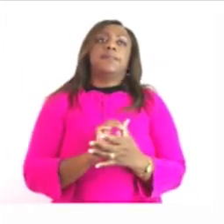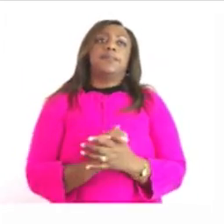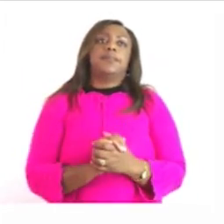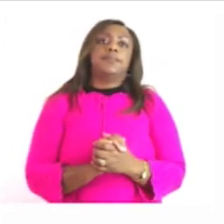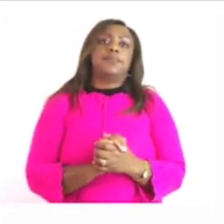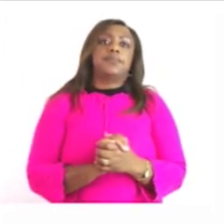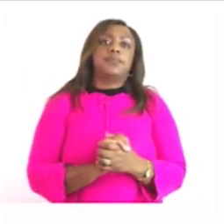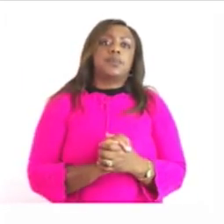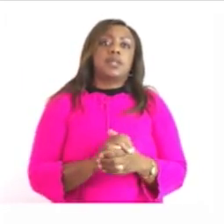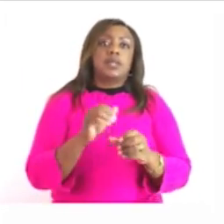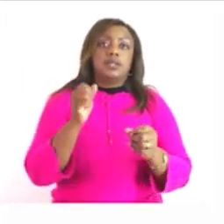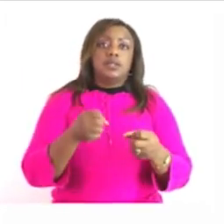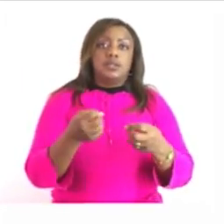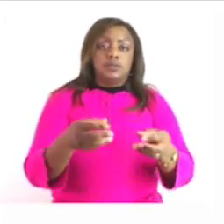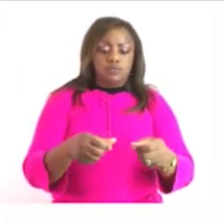.5 centimeter